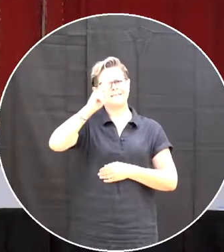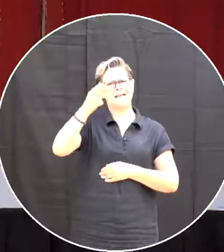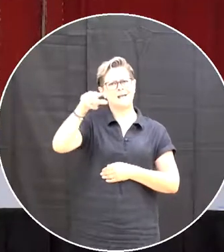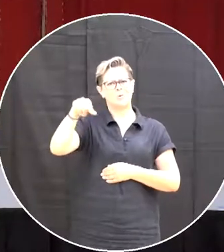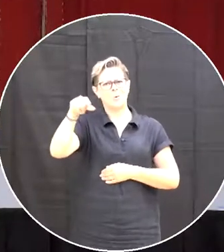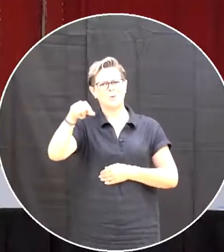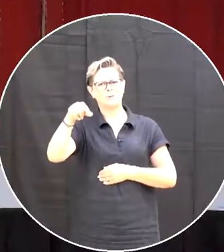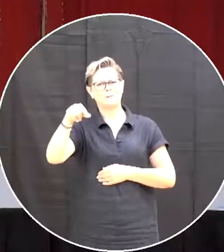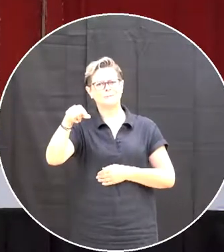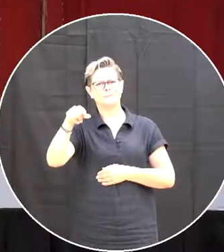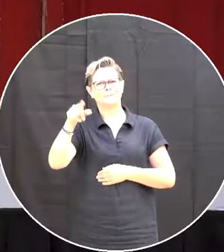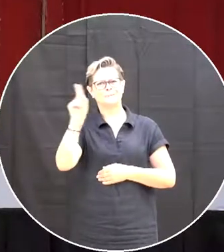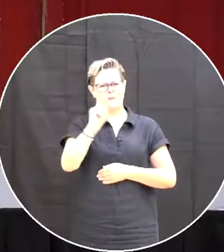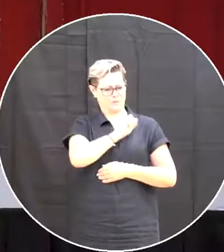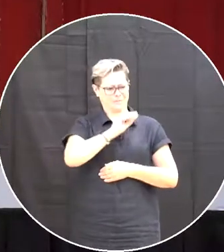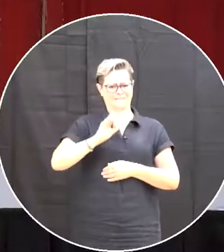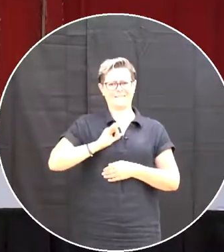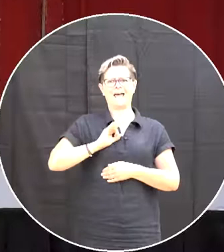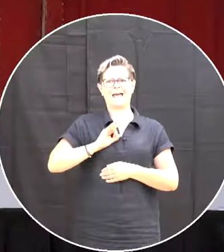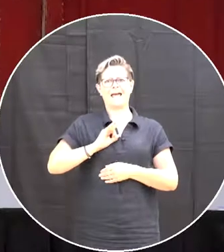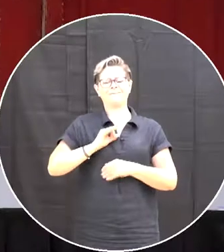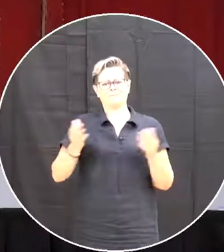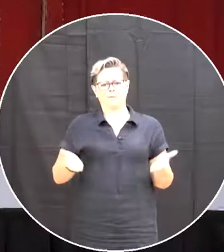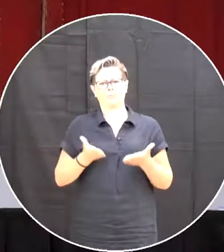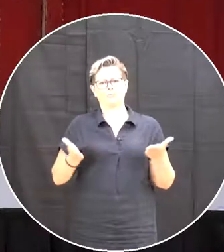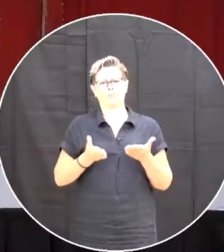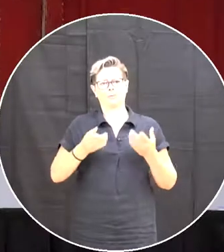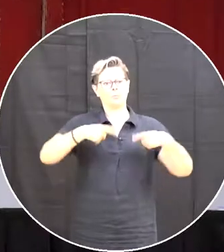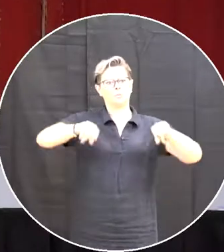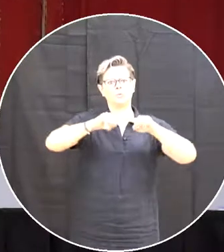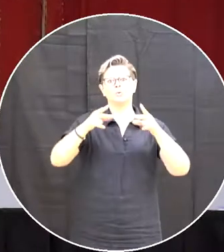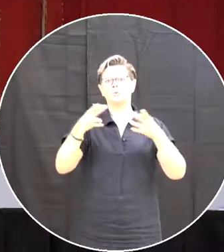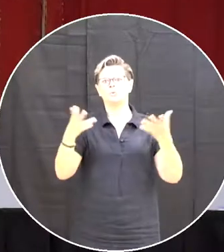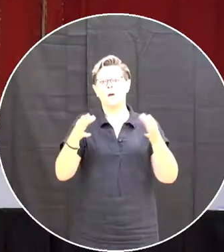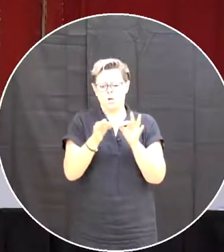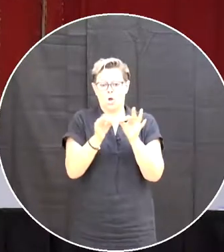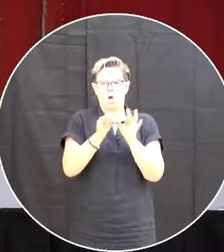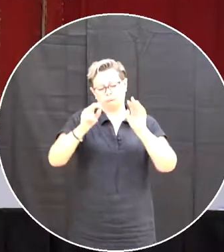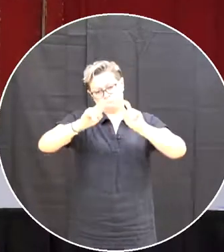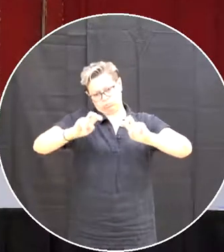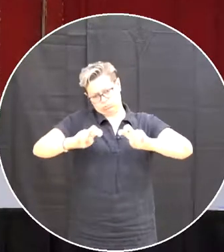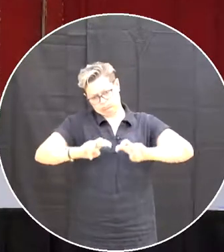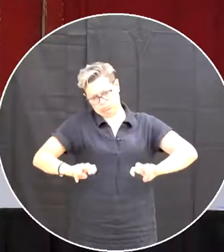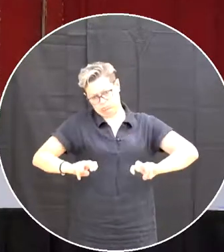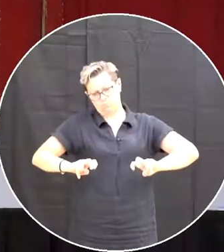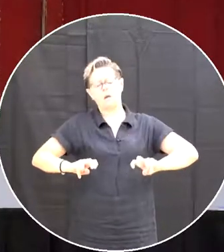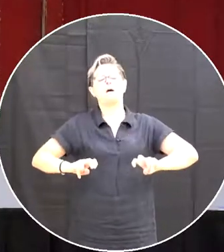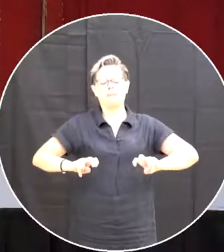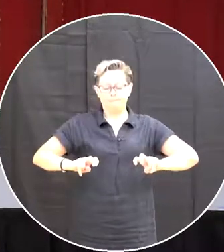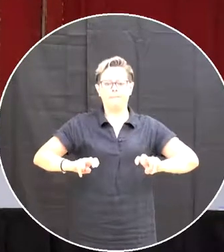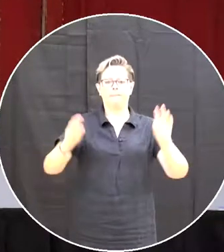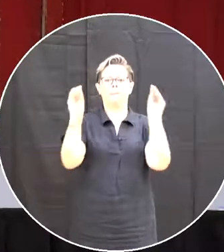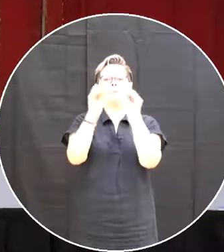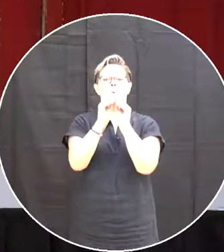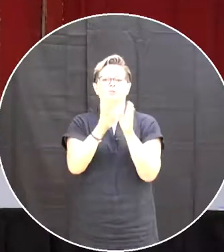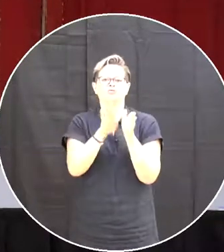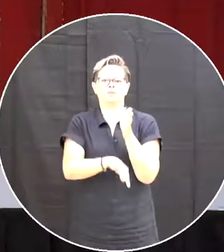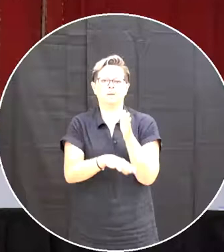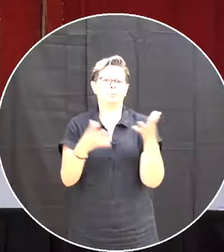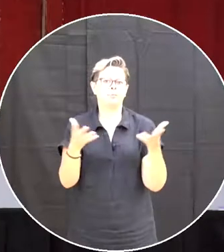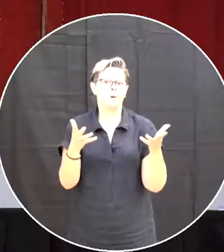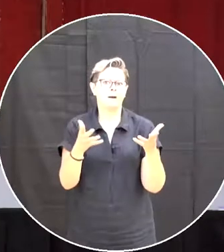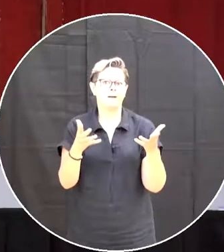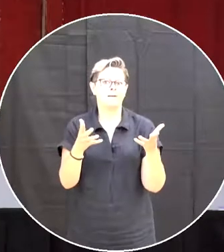is located we did a cost analysis and it's much cheaper uh to hold our